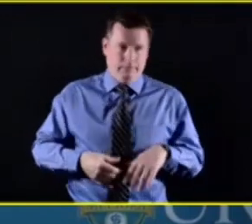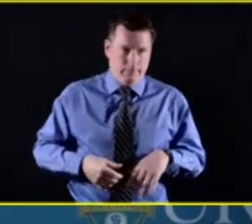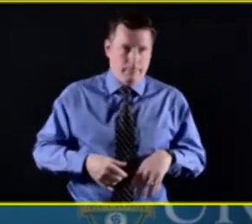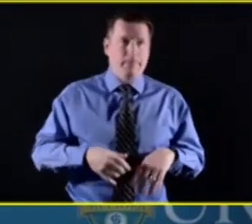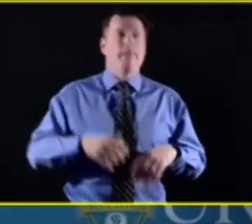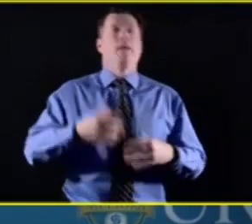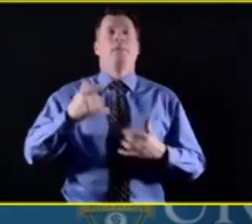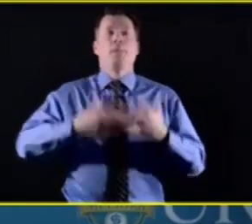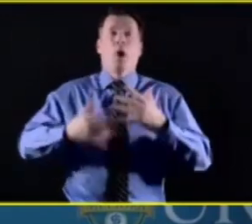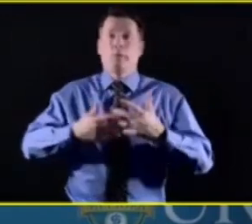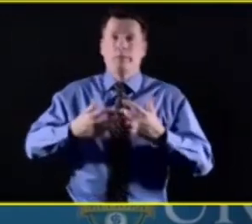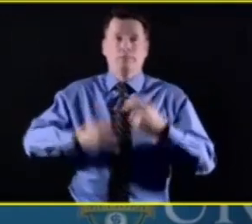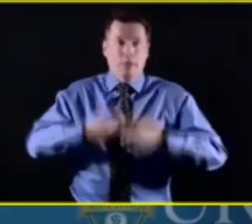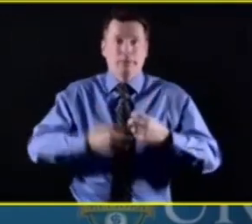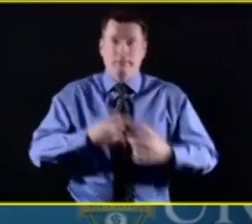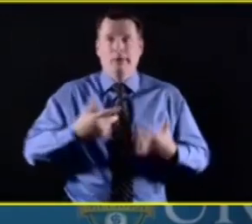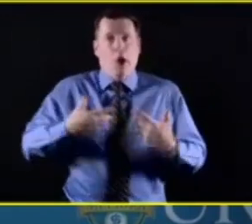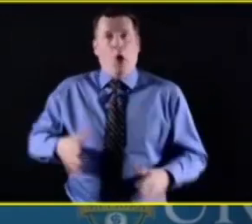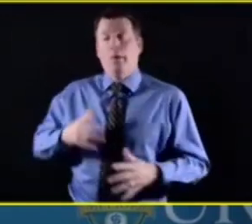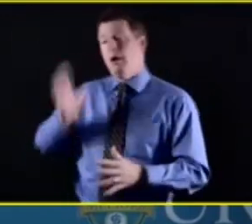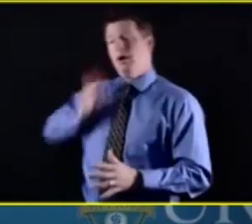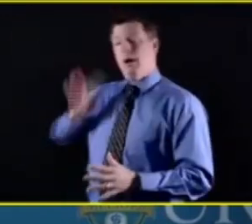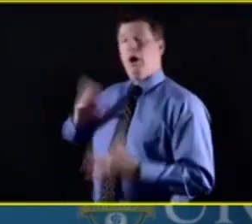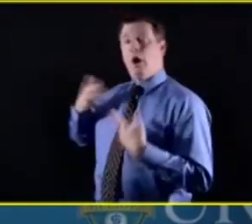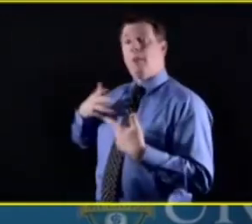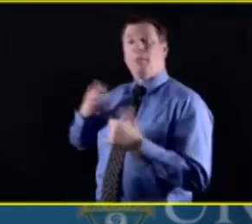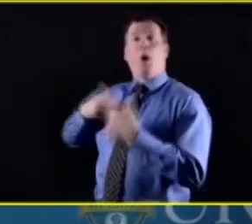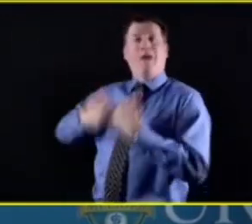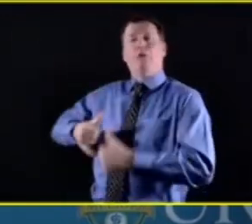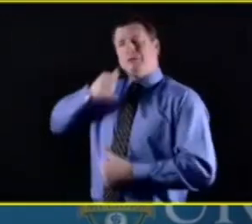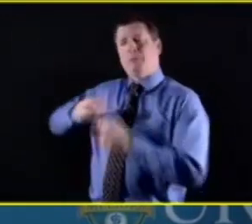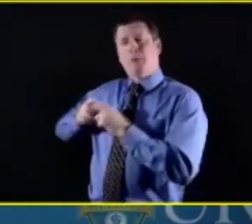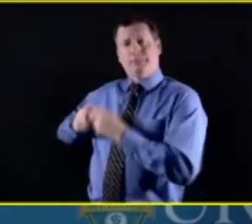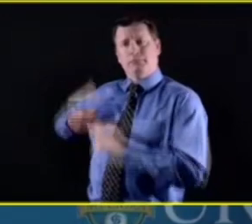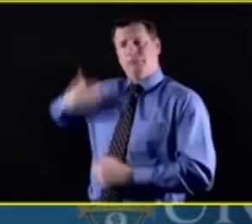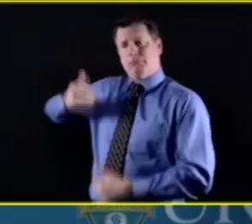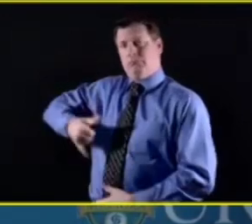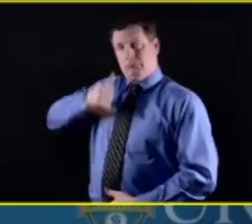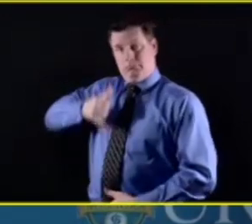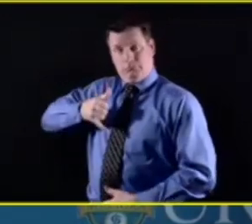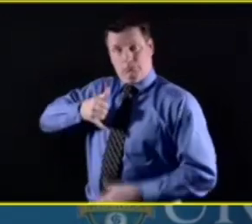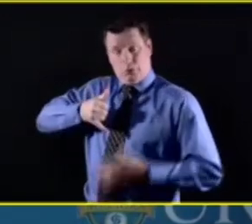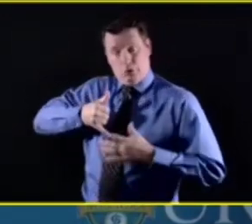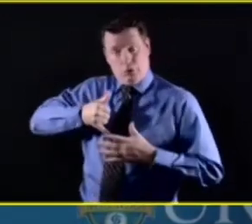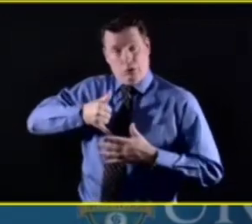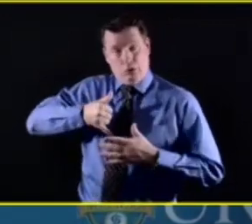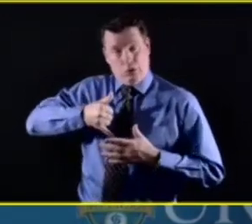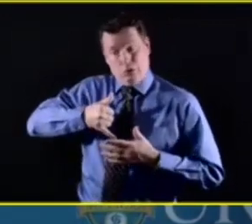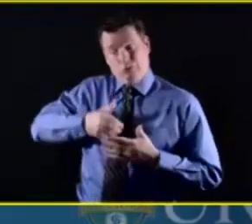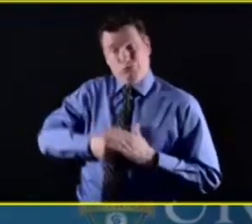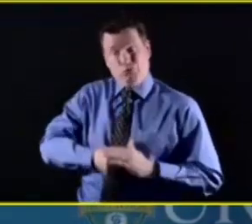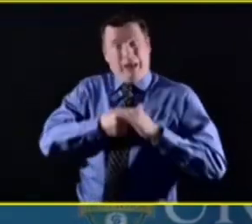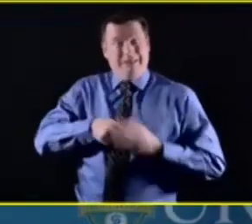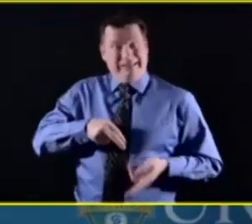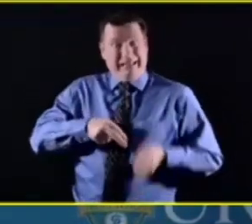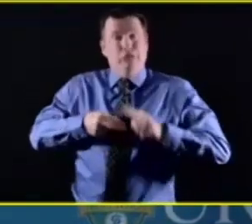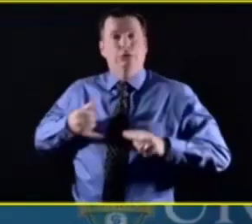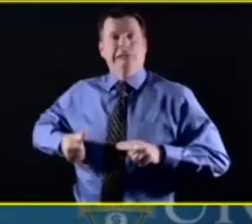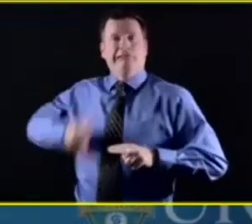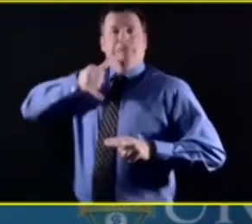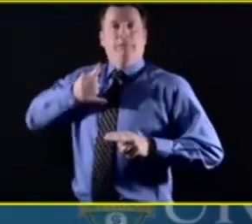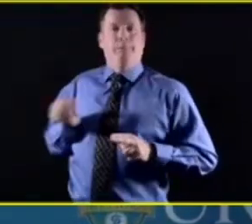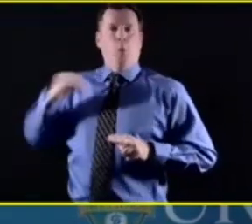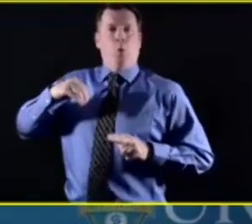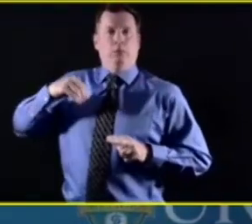uh, developed over time pattern of using substances as a means of coping with some of the stress. So that's certainly something, uh, you're